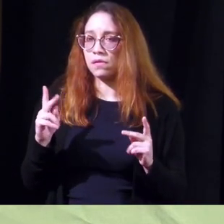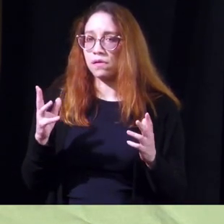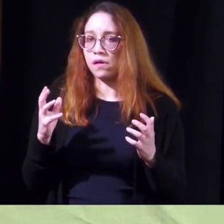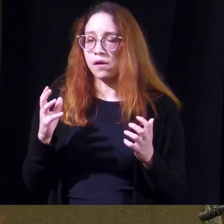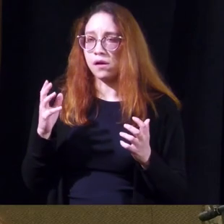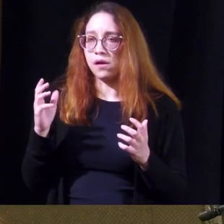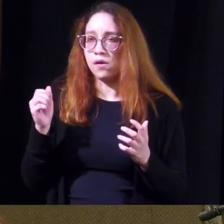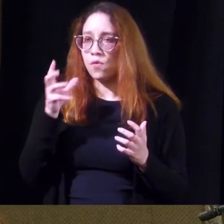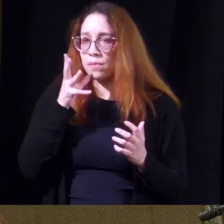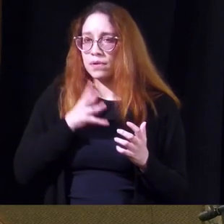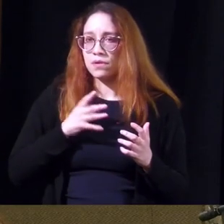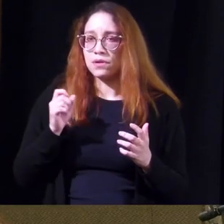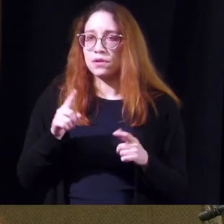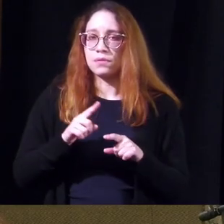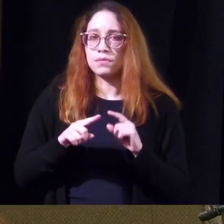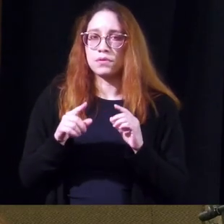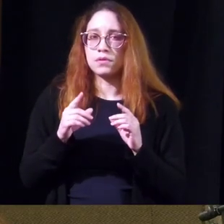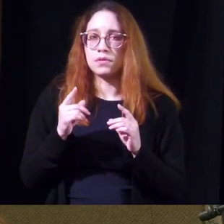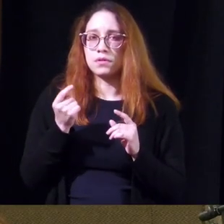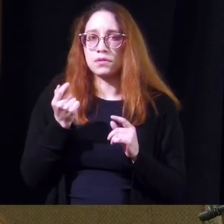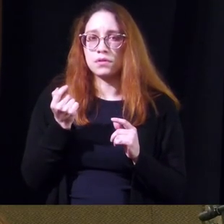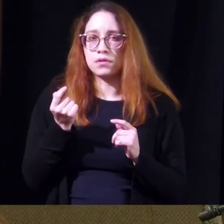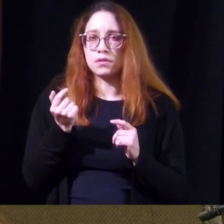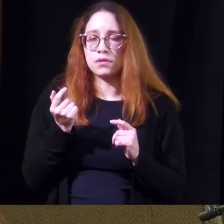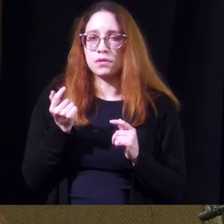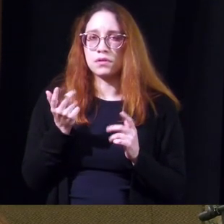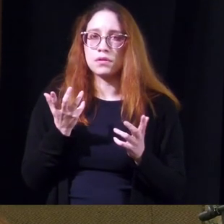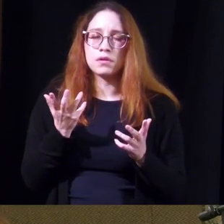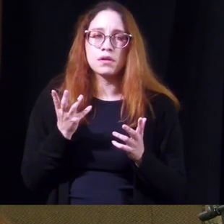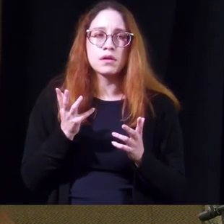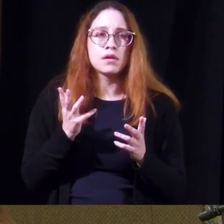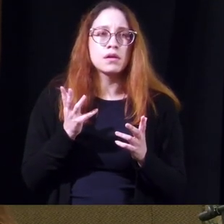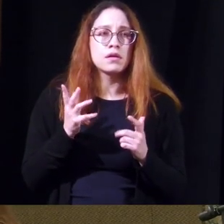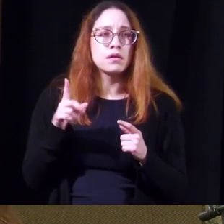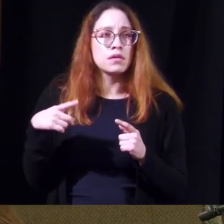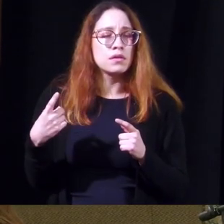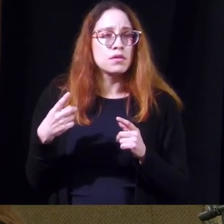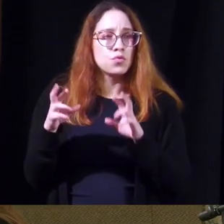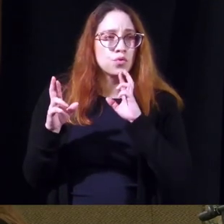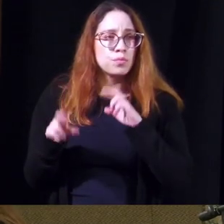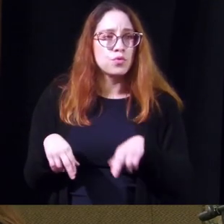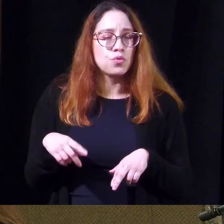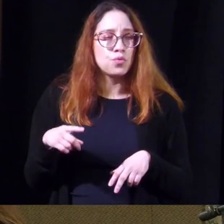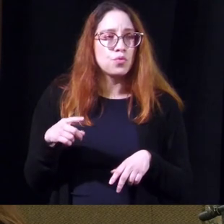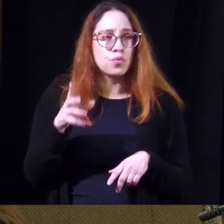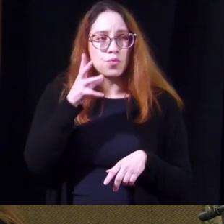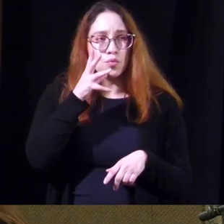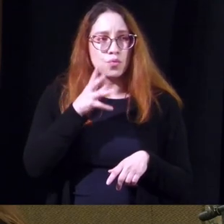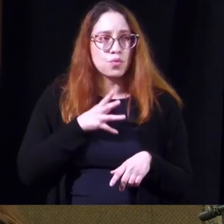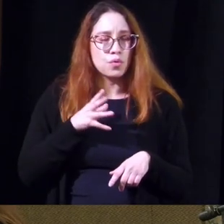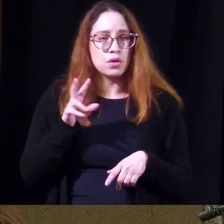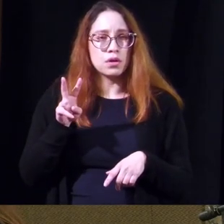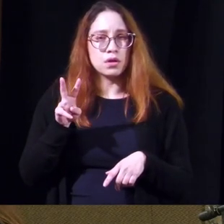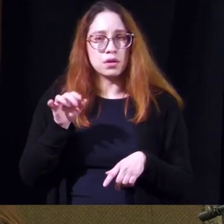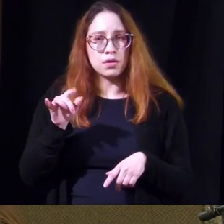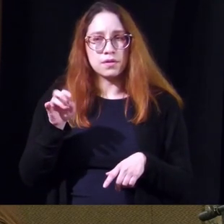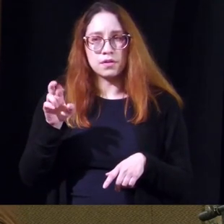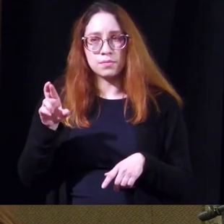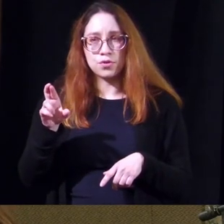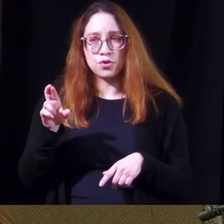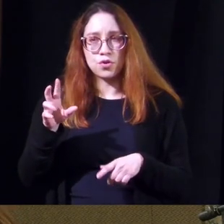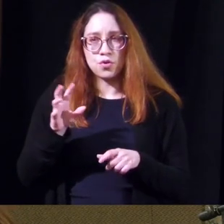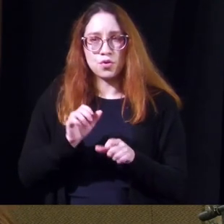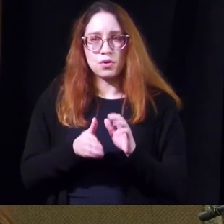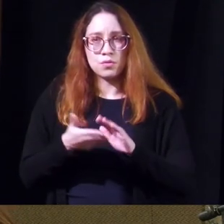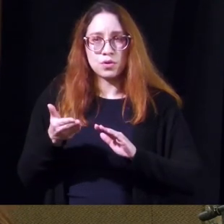to ask but it's a little bit uh um there are any reports that uh one vibrator works better than the